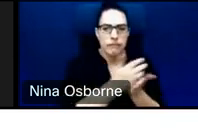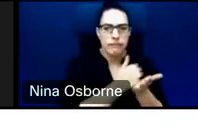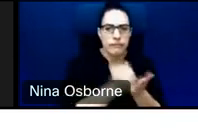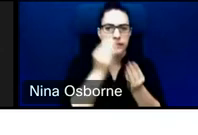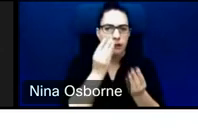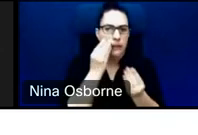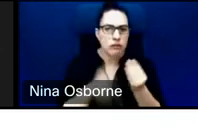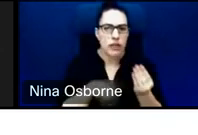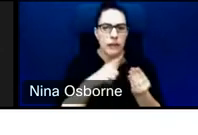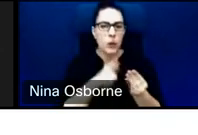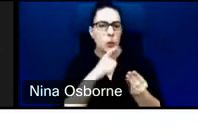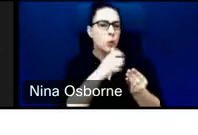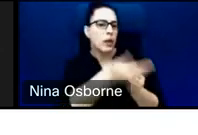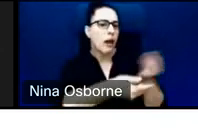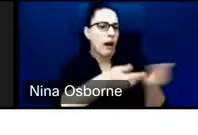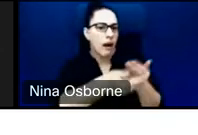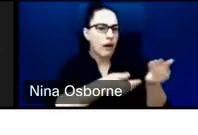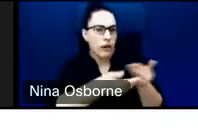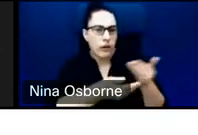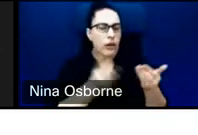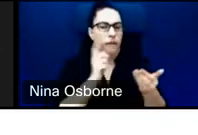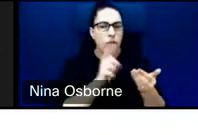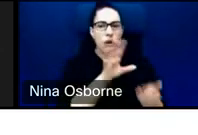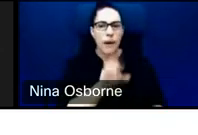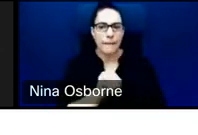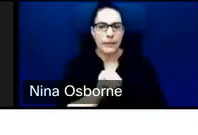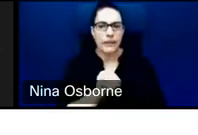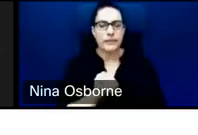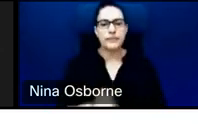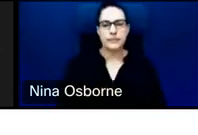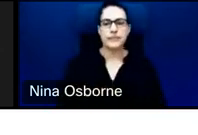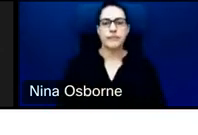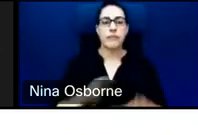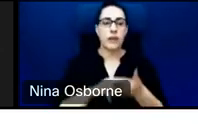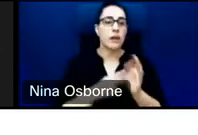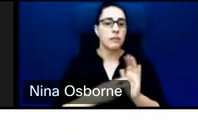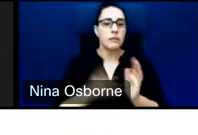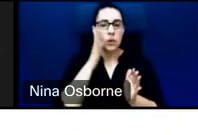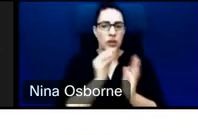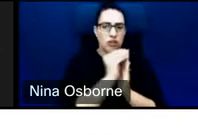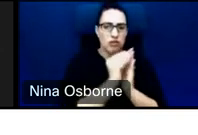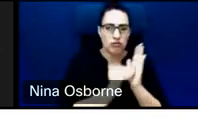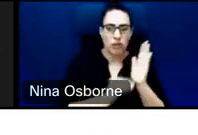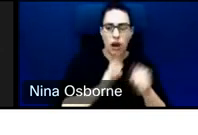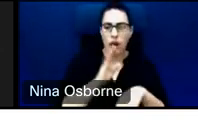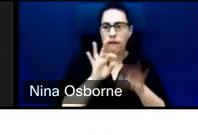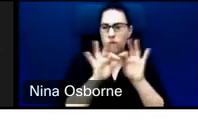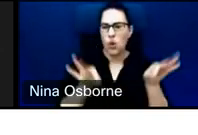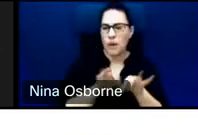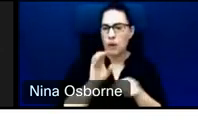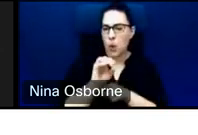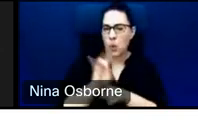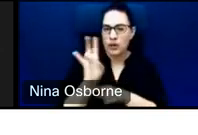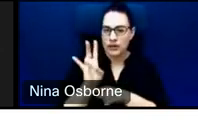people that they hire in their companies. And again, we track that on the form that I mentioned for the 007 as well as the